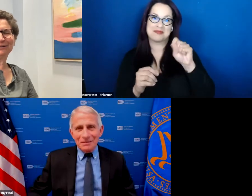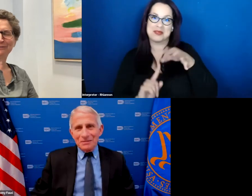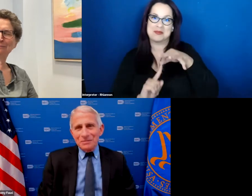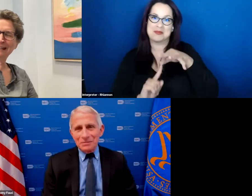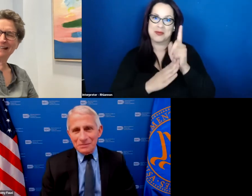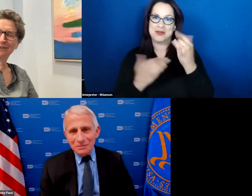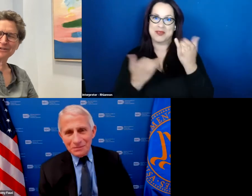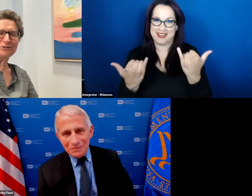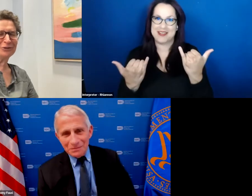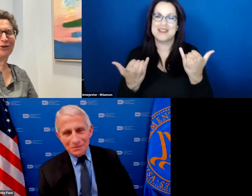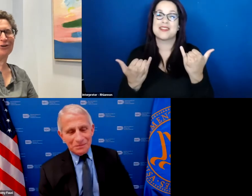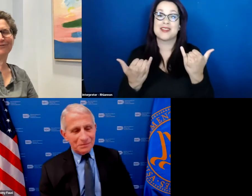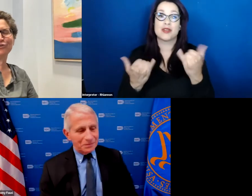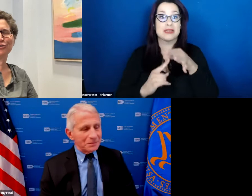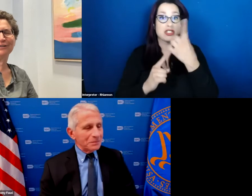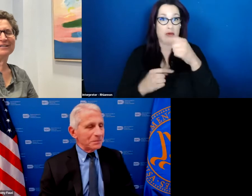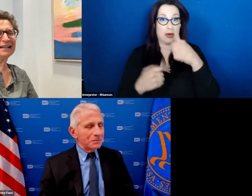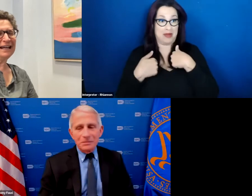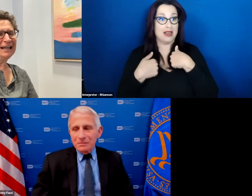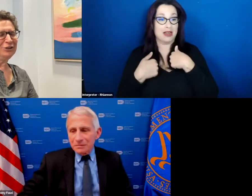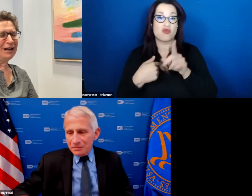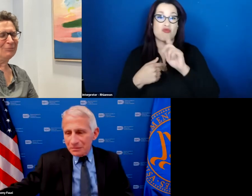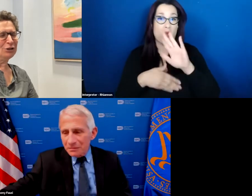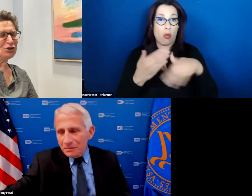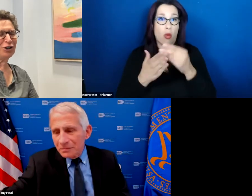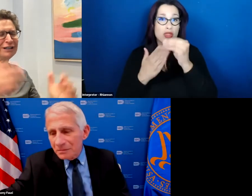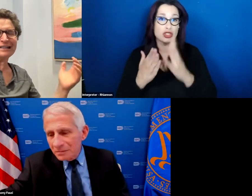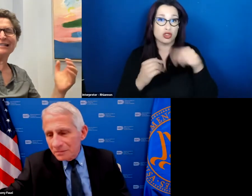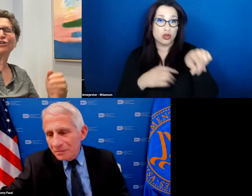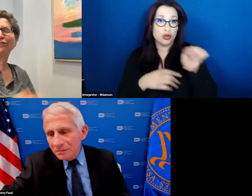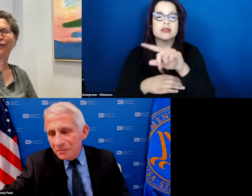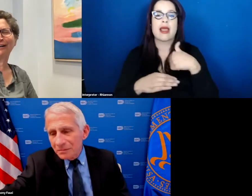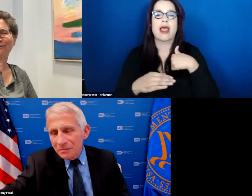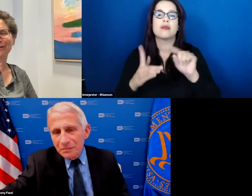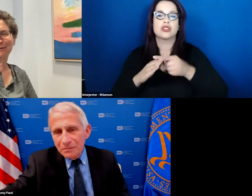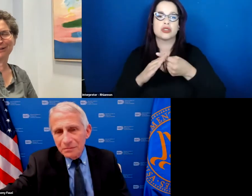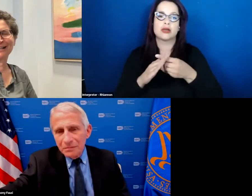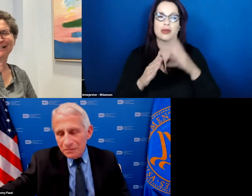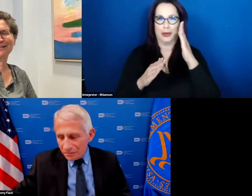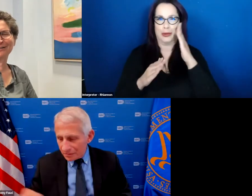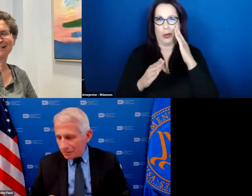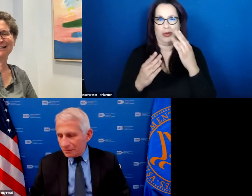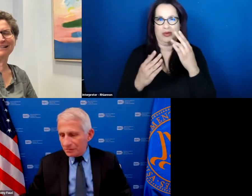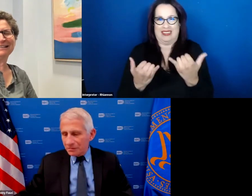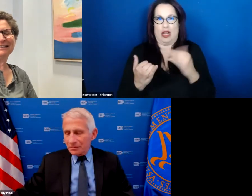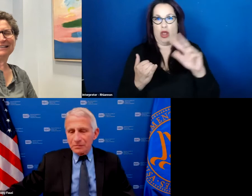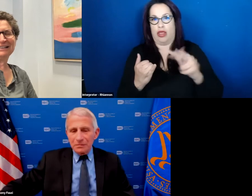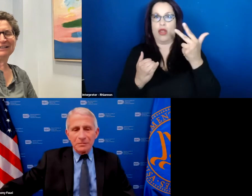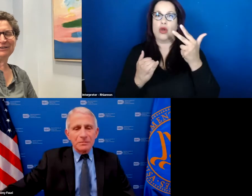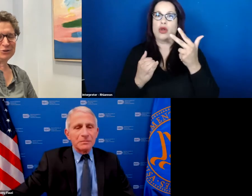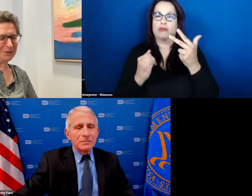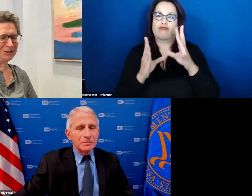for me and also for all of the students you know i'm gonna start this is the third of the summer lecture series in